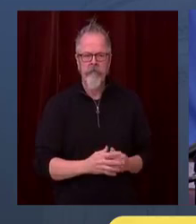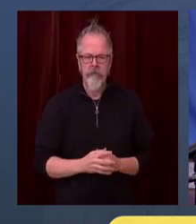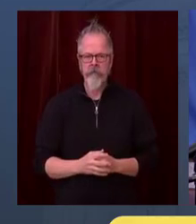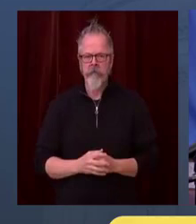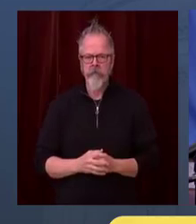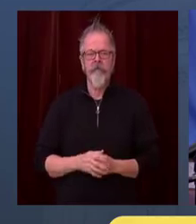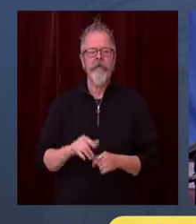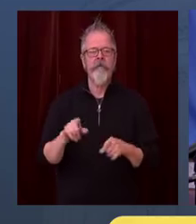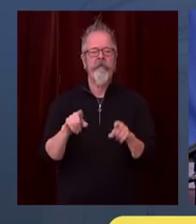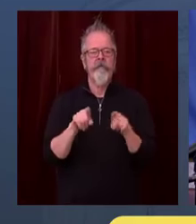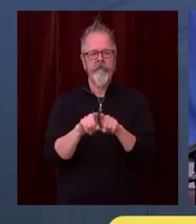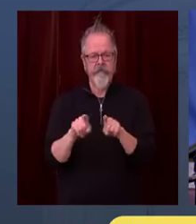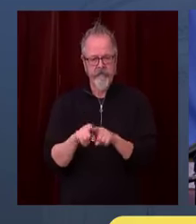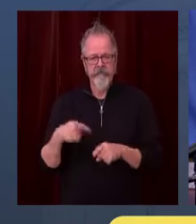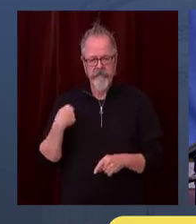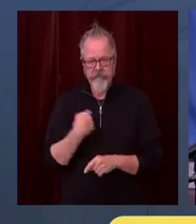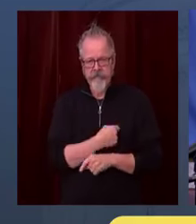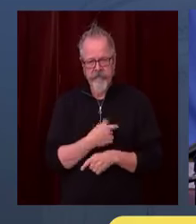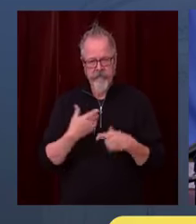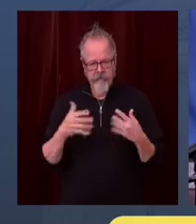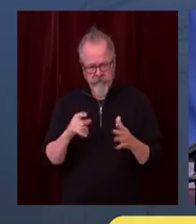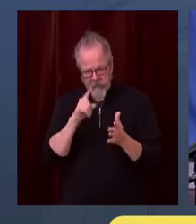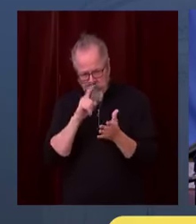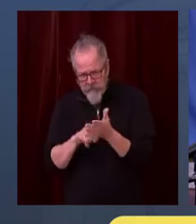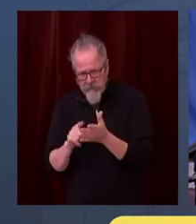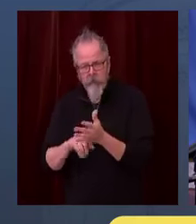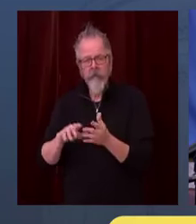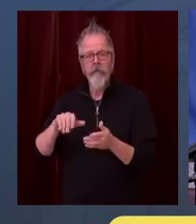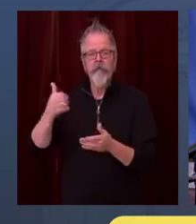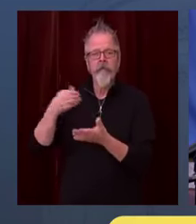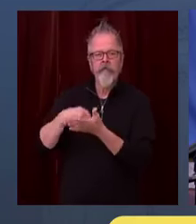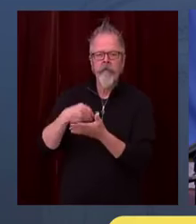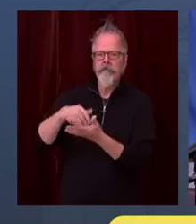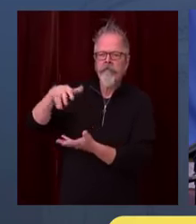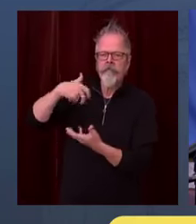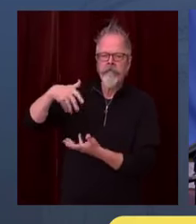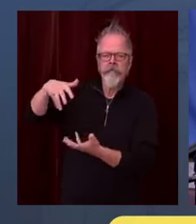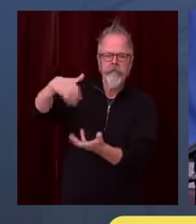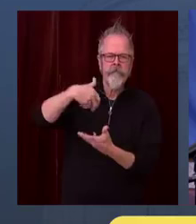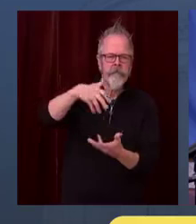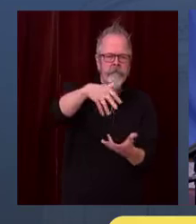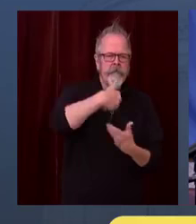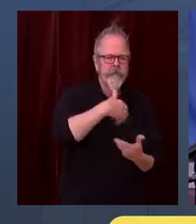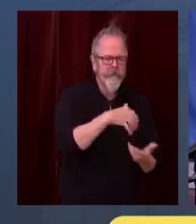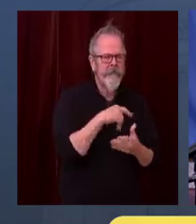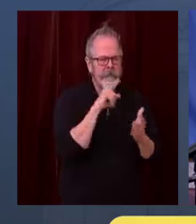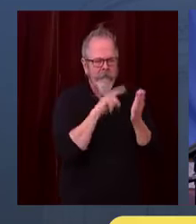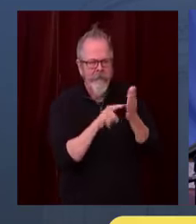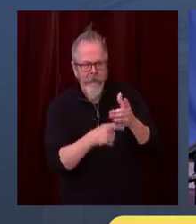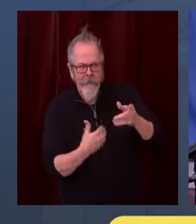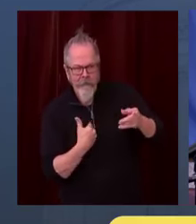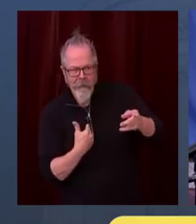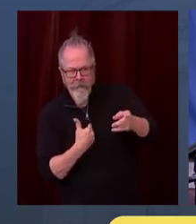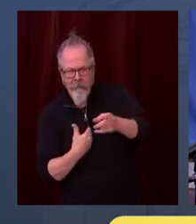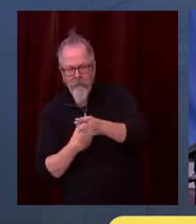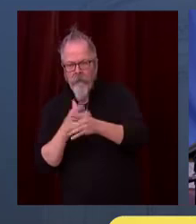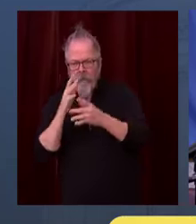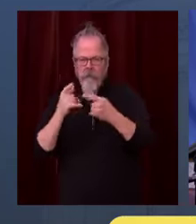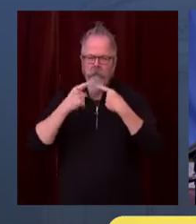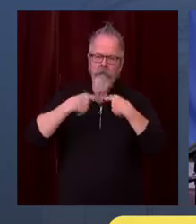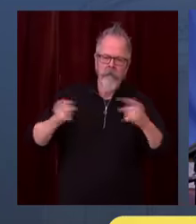So we're going to work with our partners to get this aid out as swiftly as we can to folks who have been bitten by this.